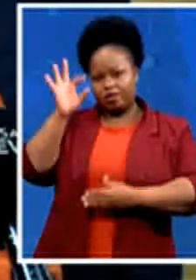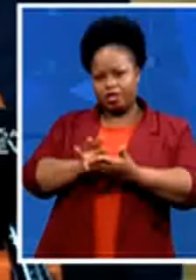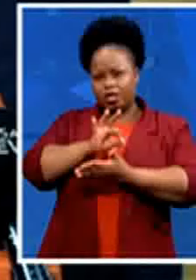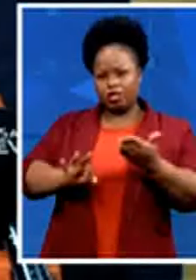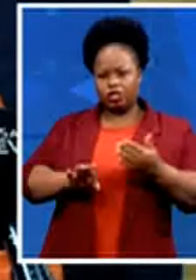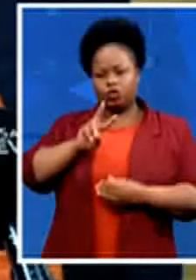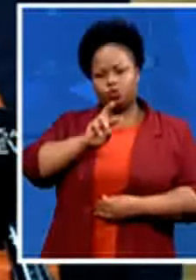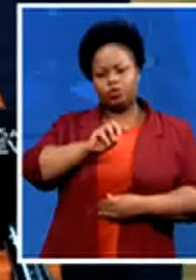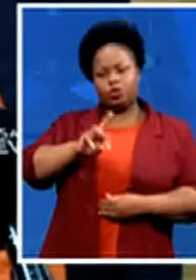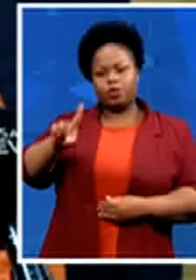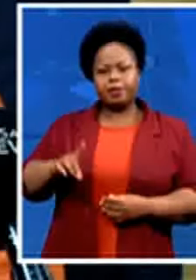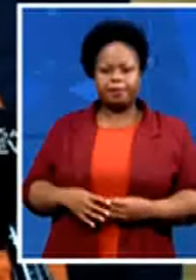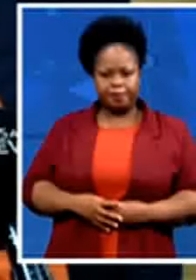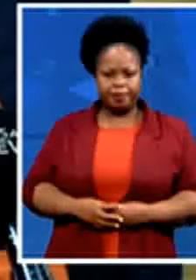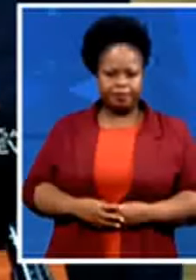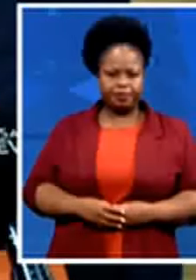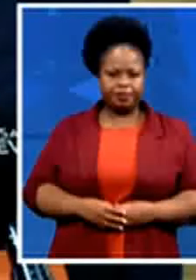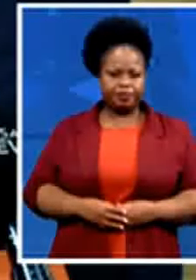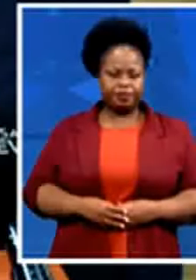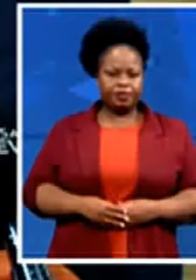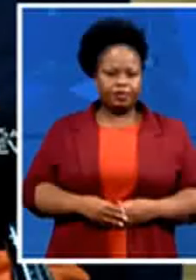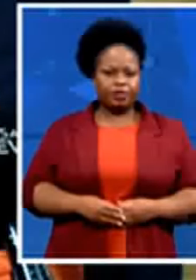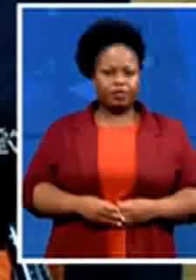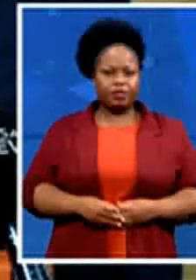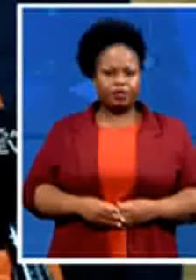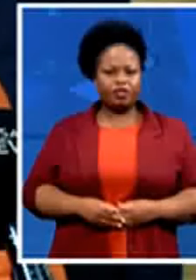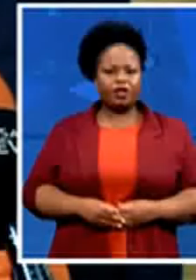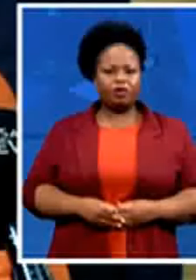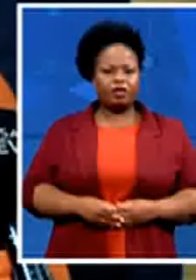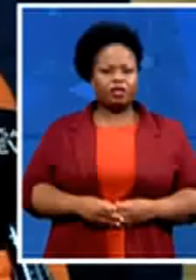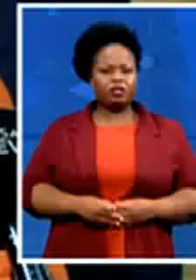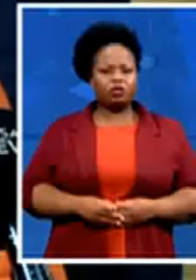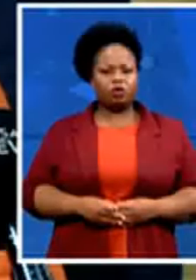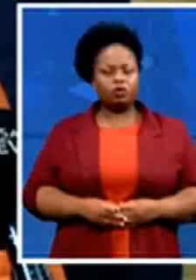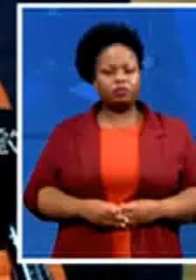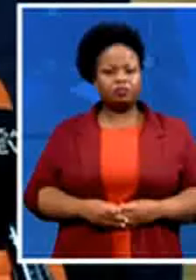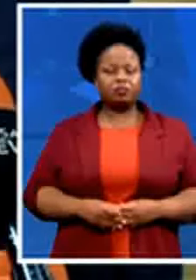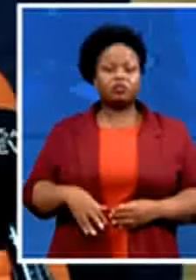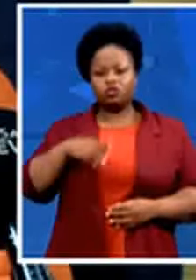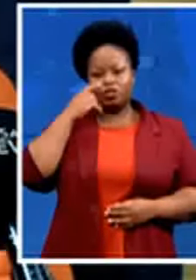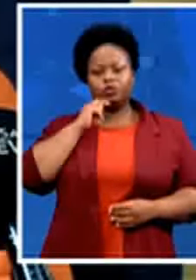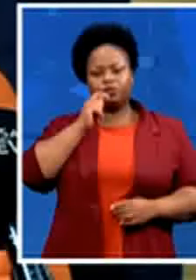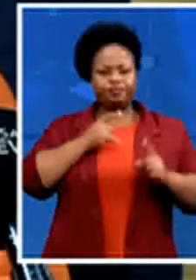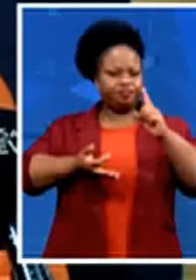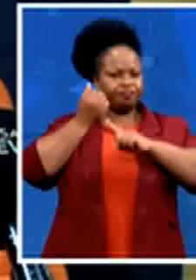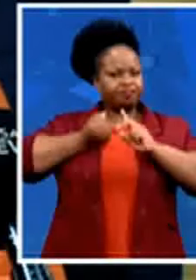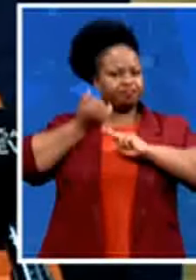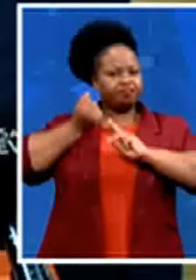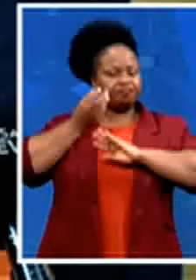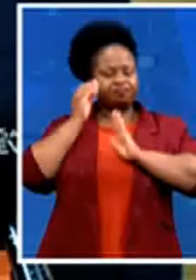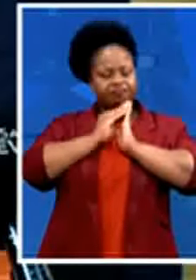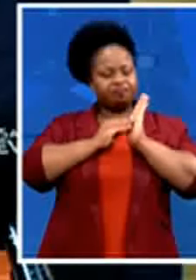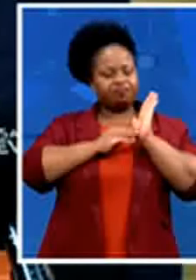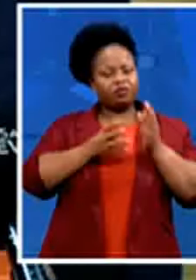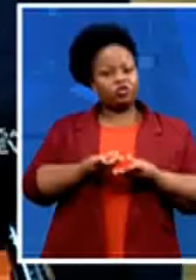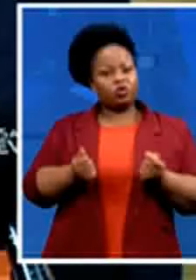and with real and pragmatic achievable solutions to some of the